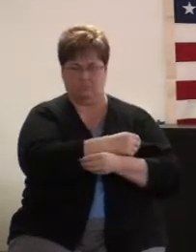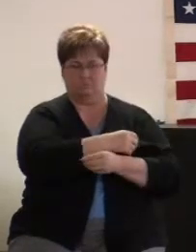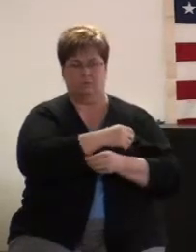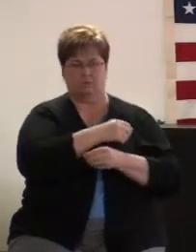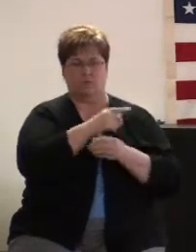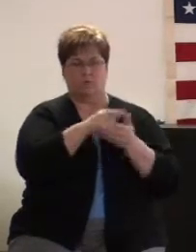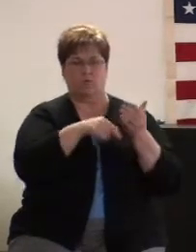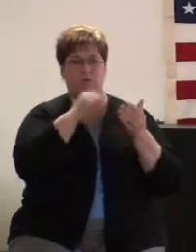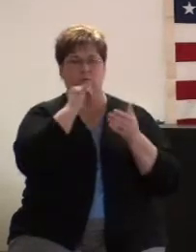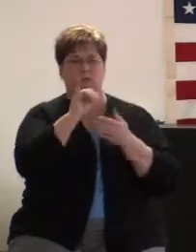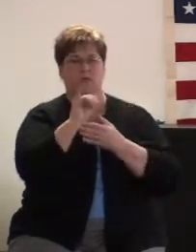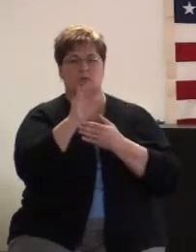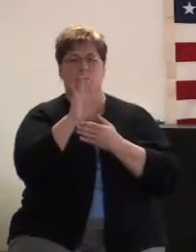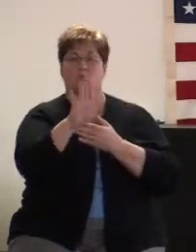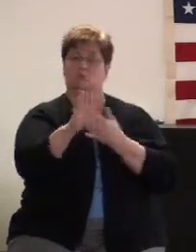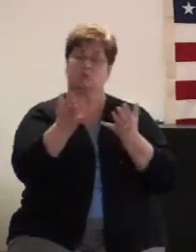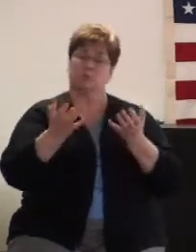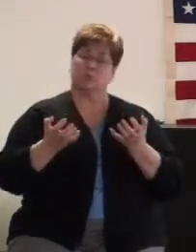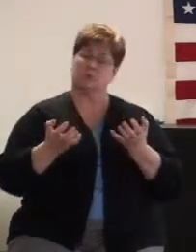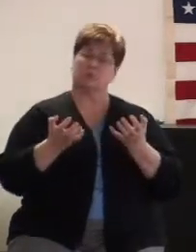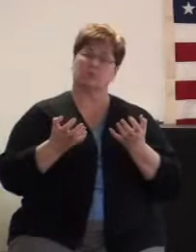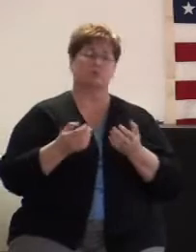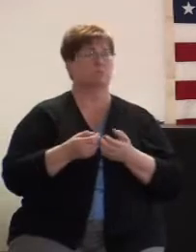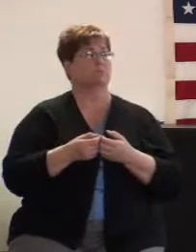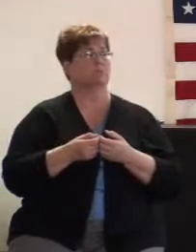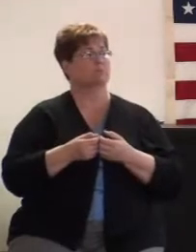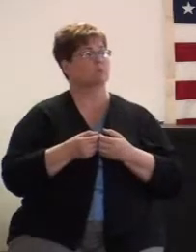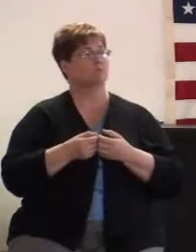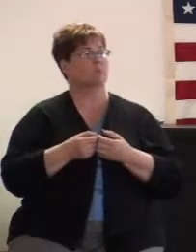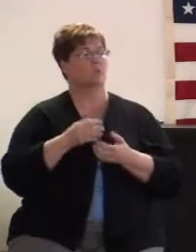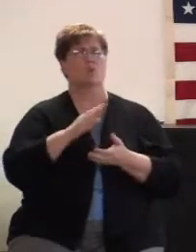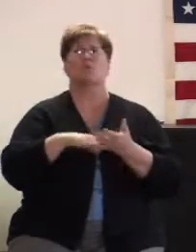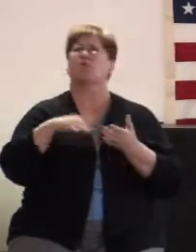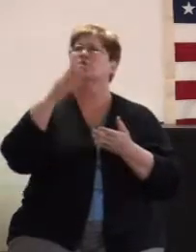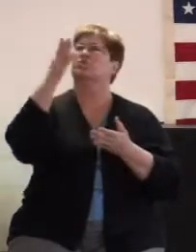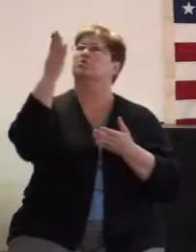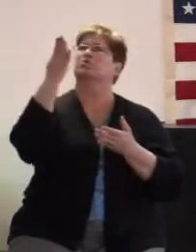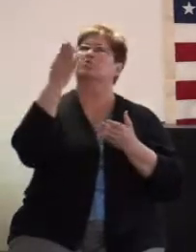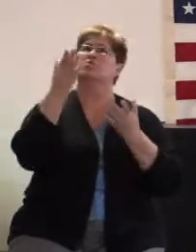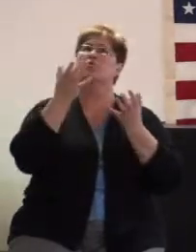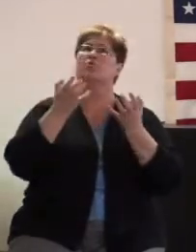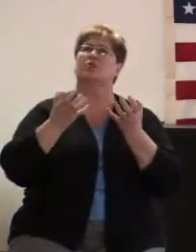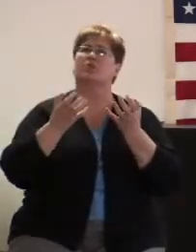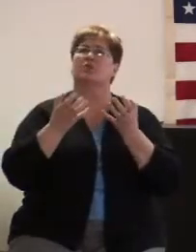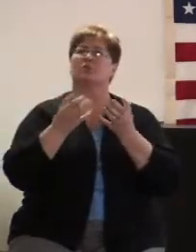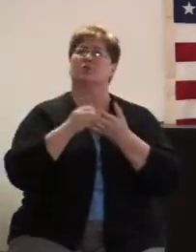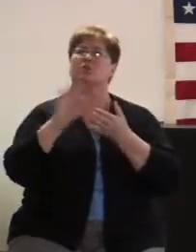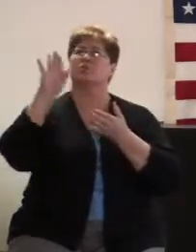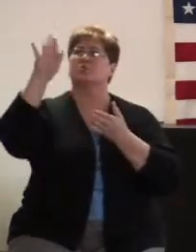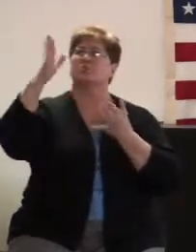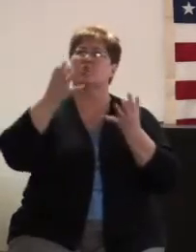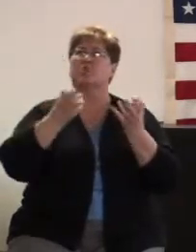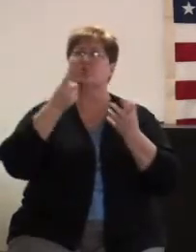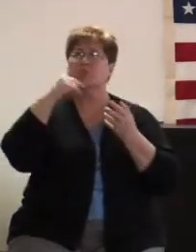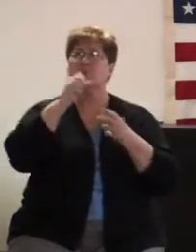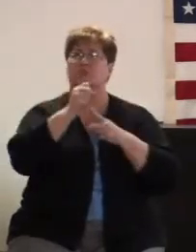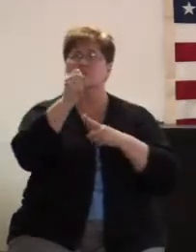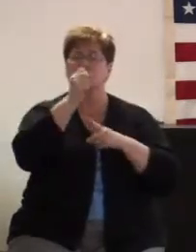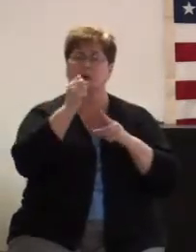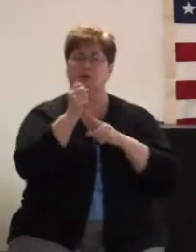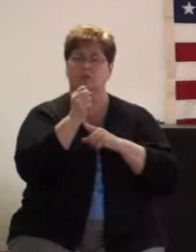what is your will what's your will for my life what's your will for this situation